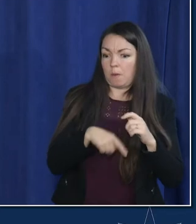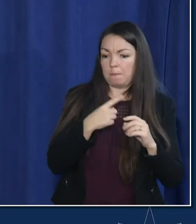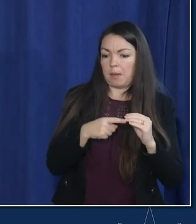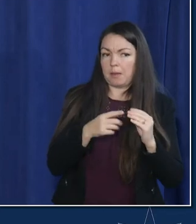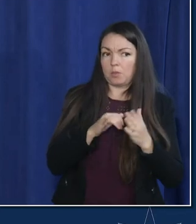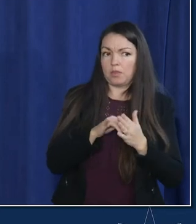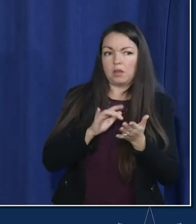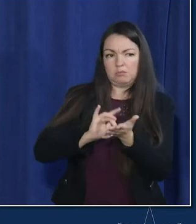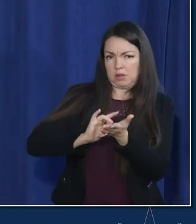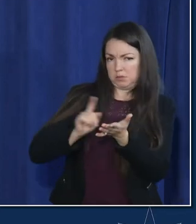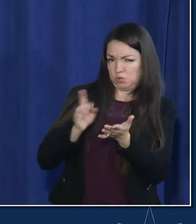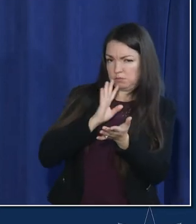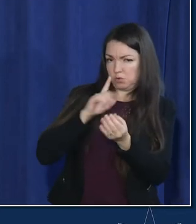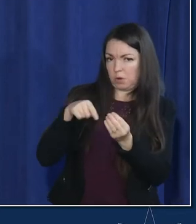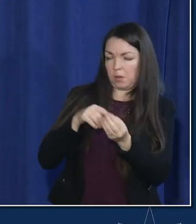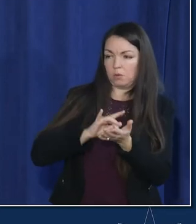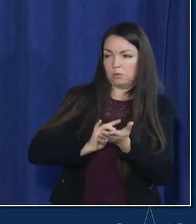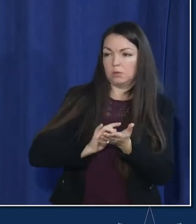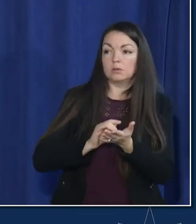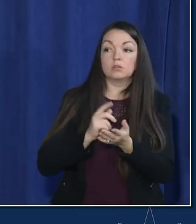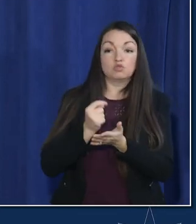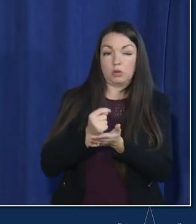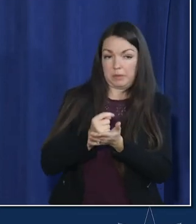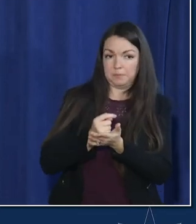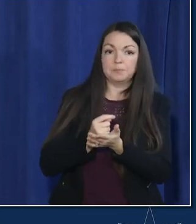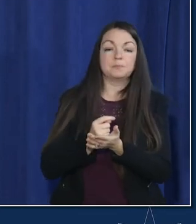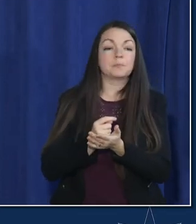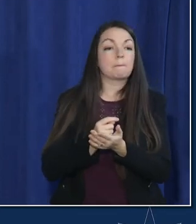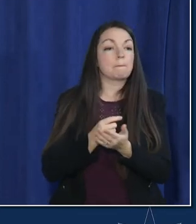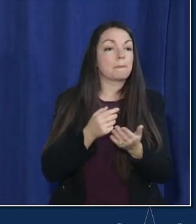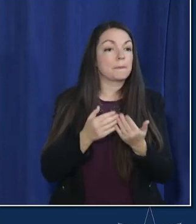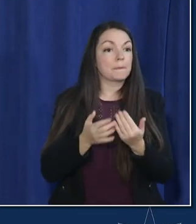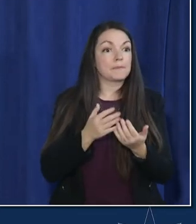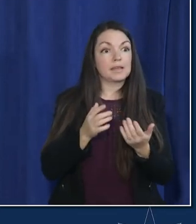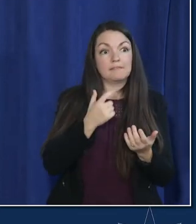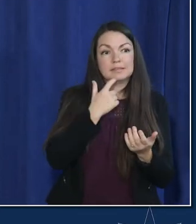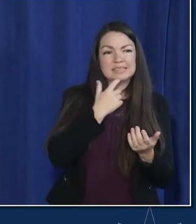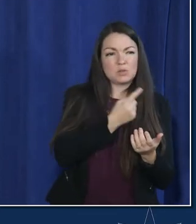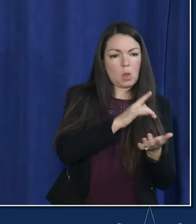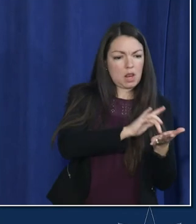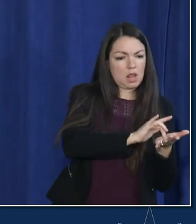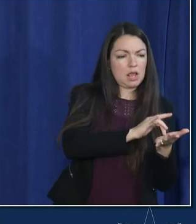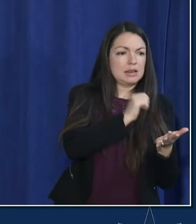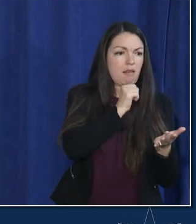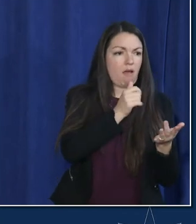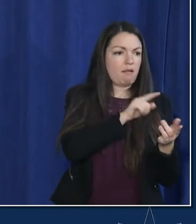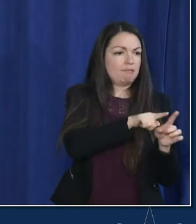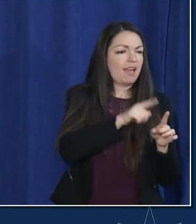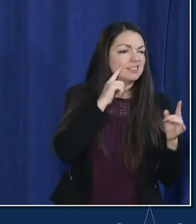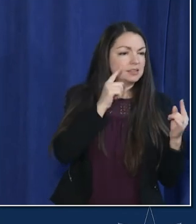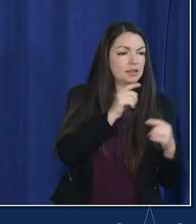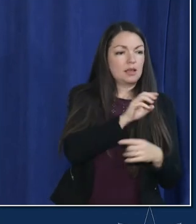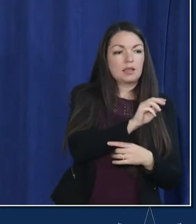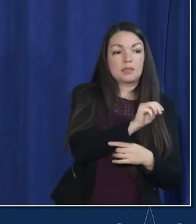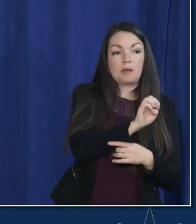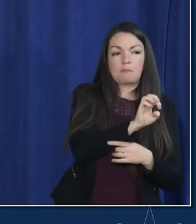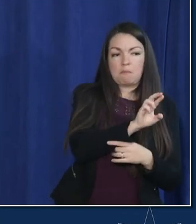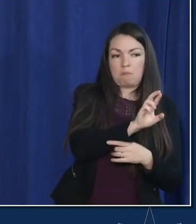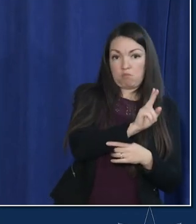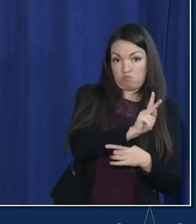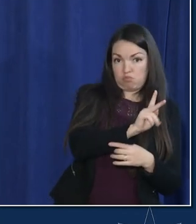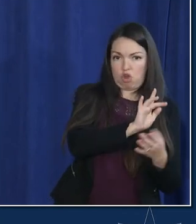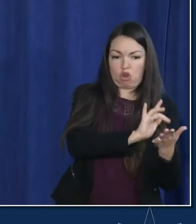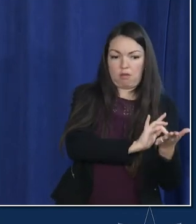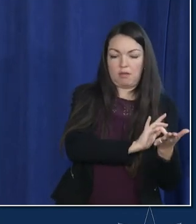antiviral pills that you were talking about even with the you know information i think merck's pill was not as effective as they were saying it is you still think they could be an effective yeah definitely